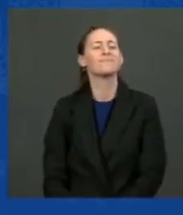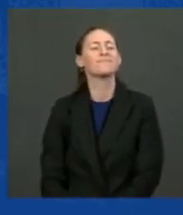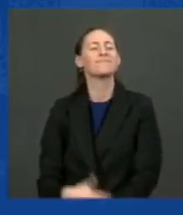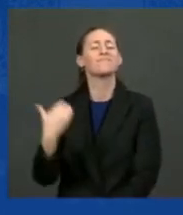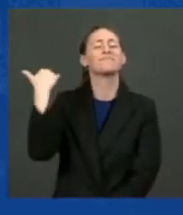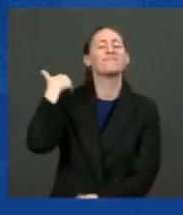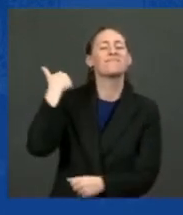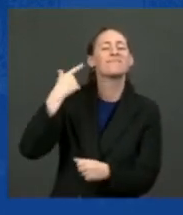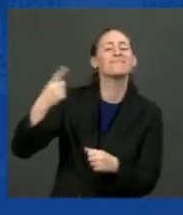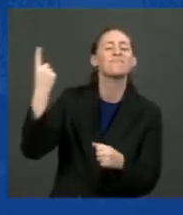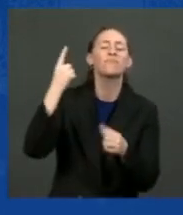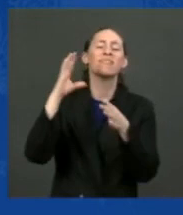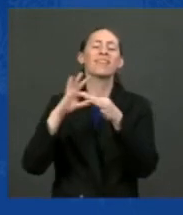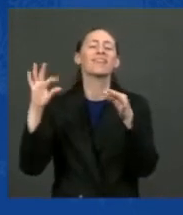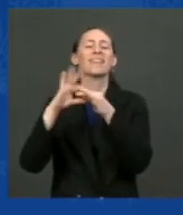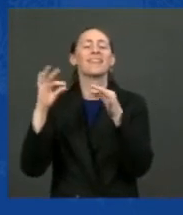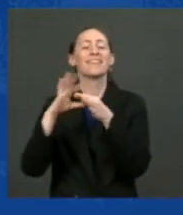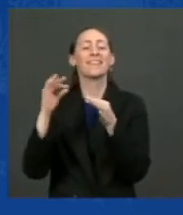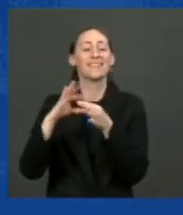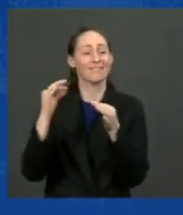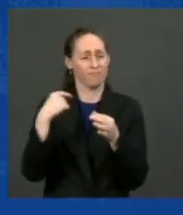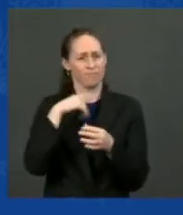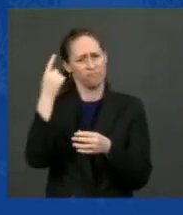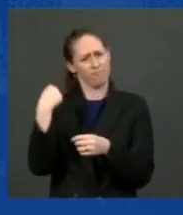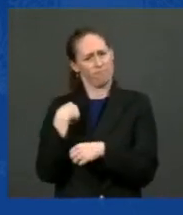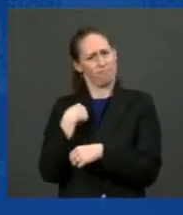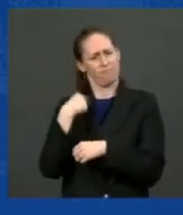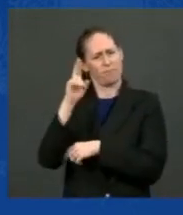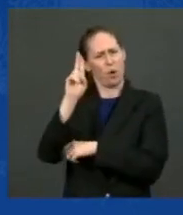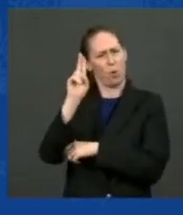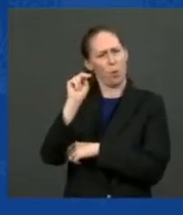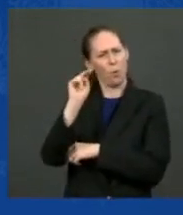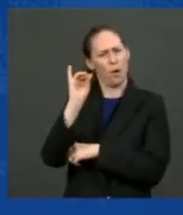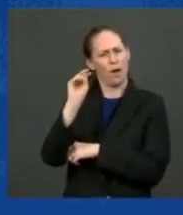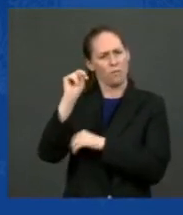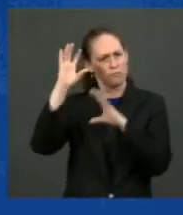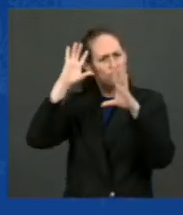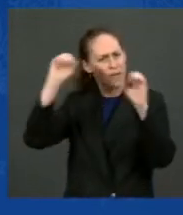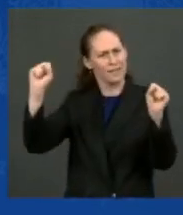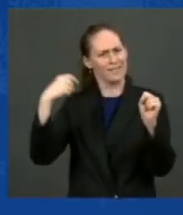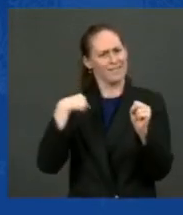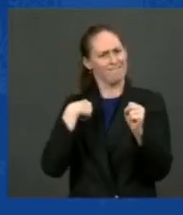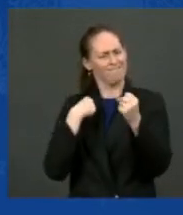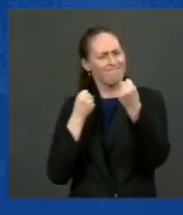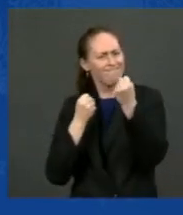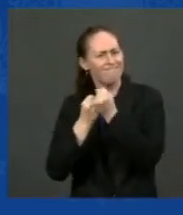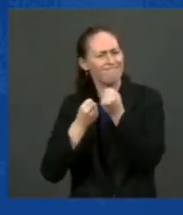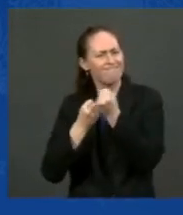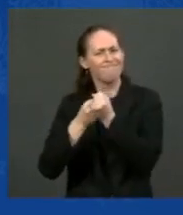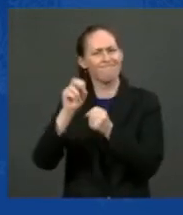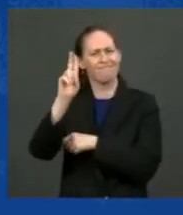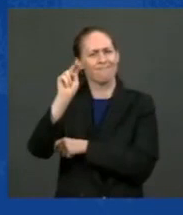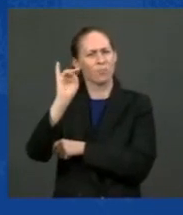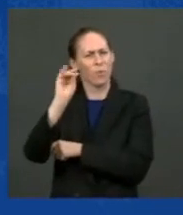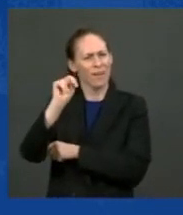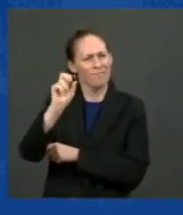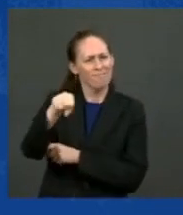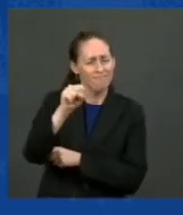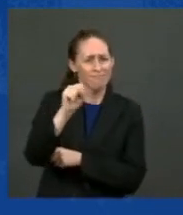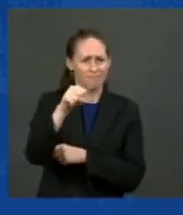I said I'm a union president. I'm a union president who supports unions, not labor unions.